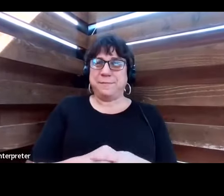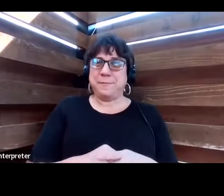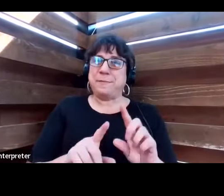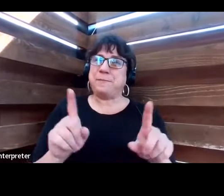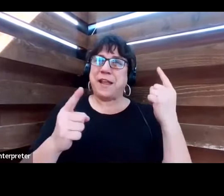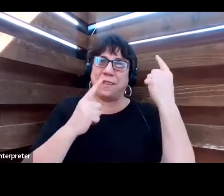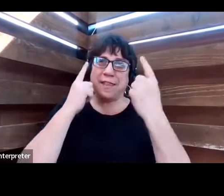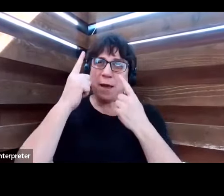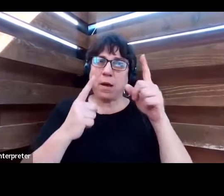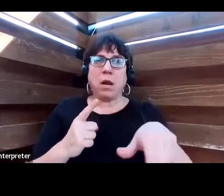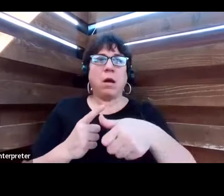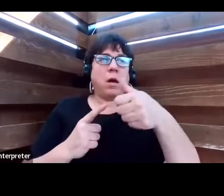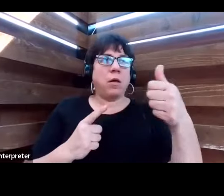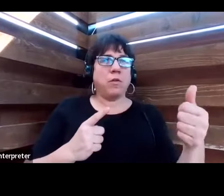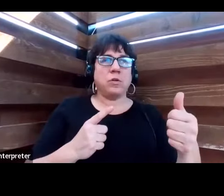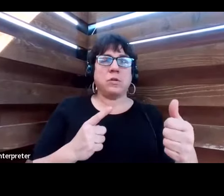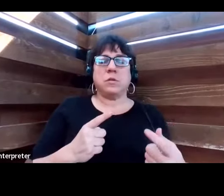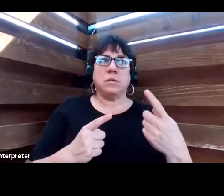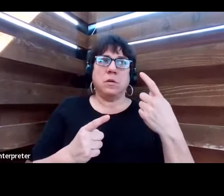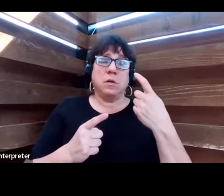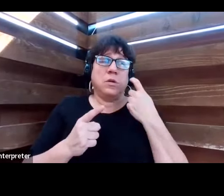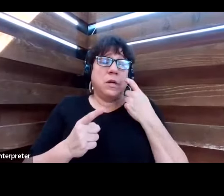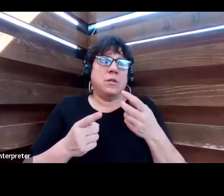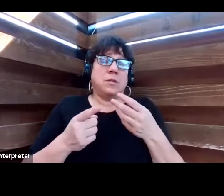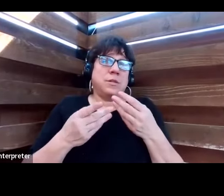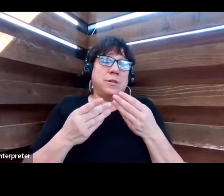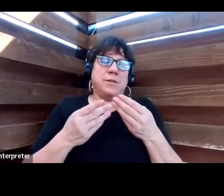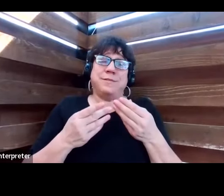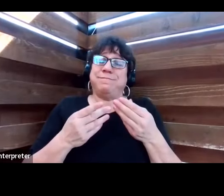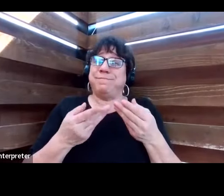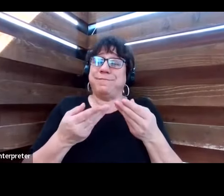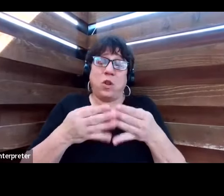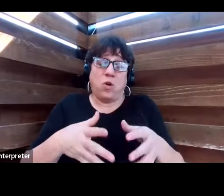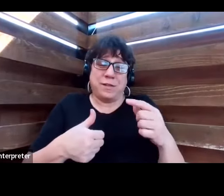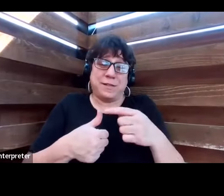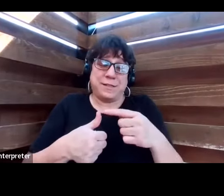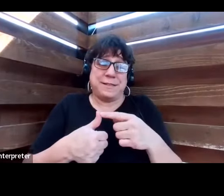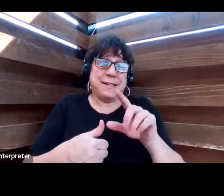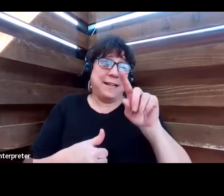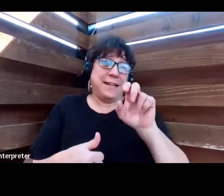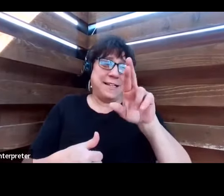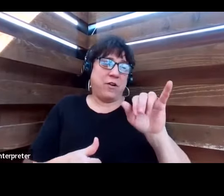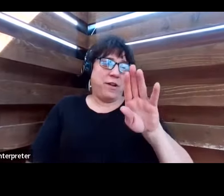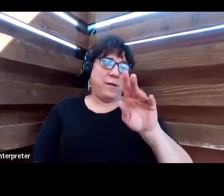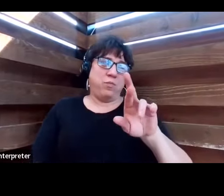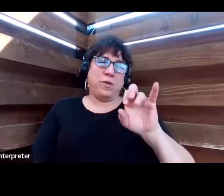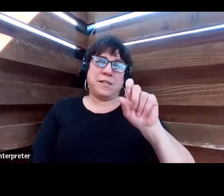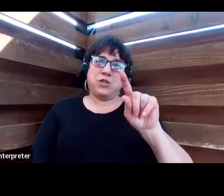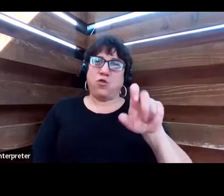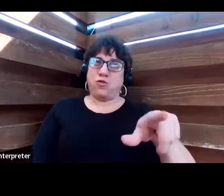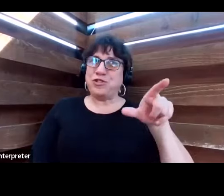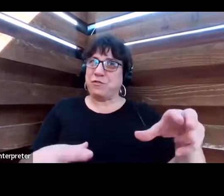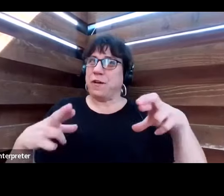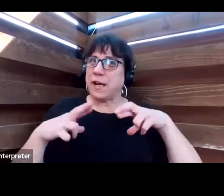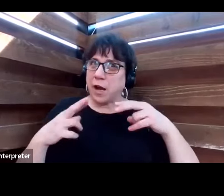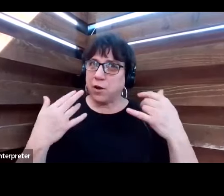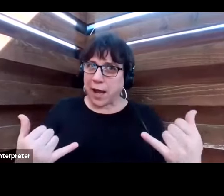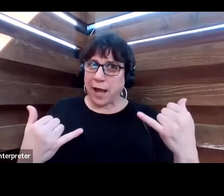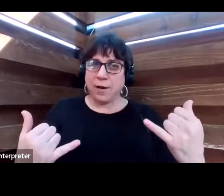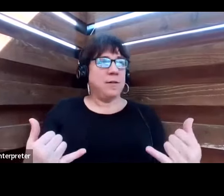think about others. We just lost to retirement, Terry Bristol. We now have